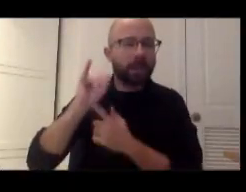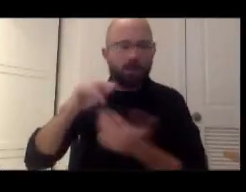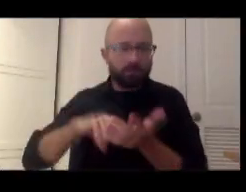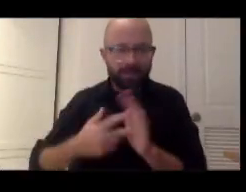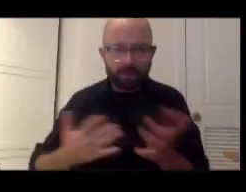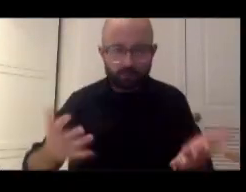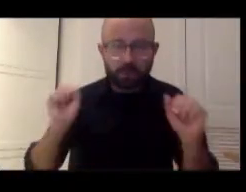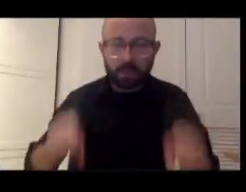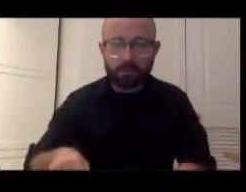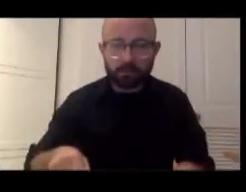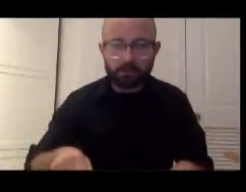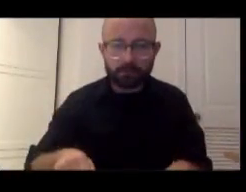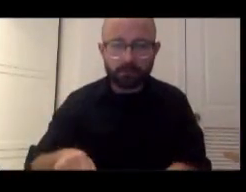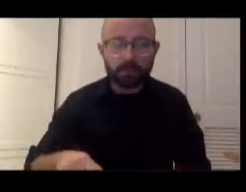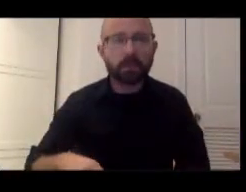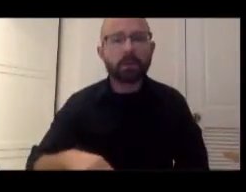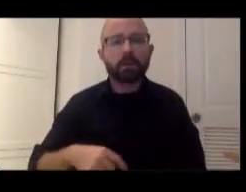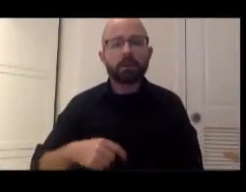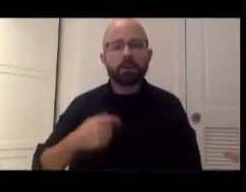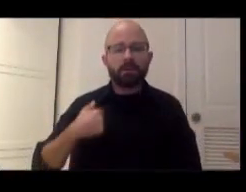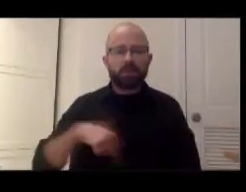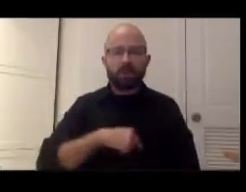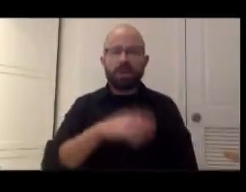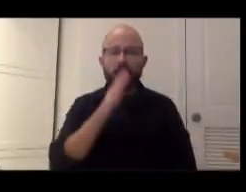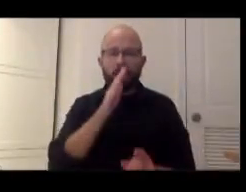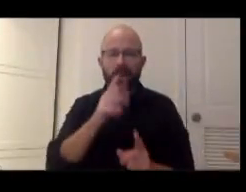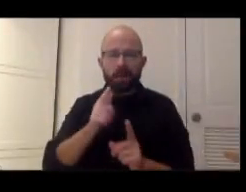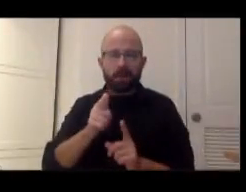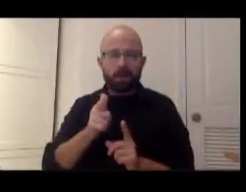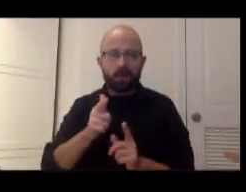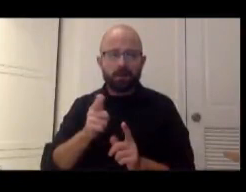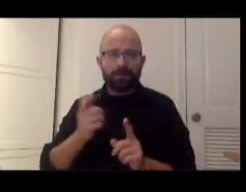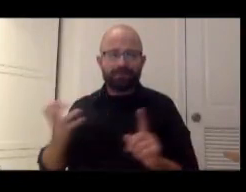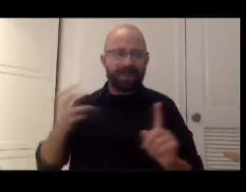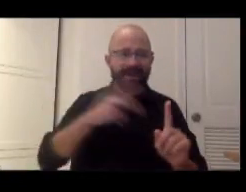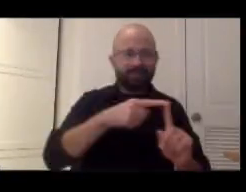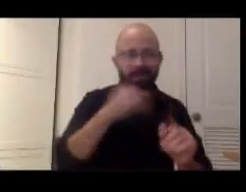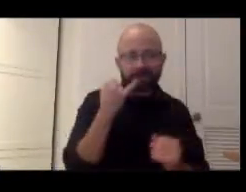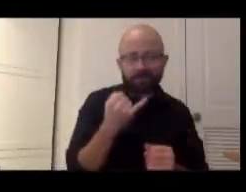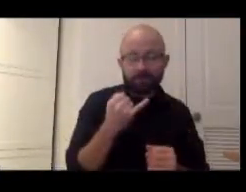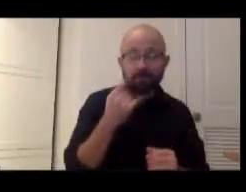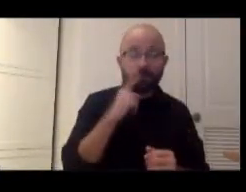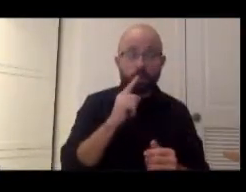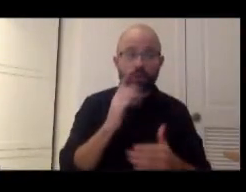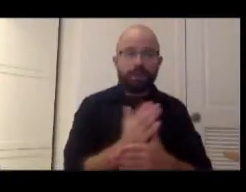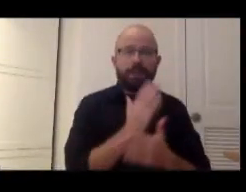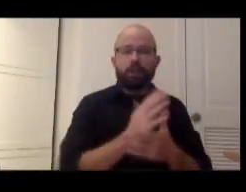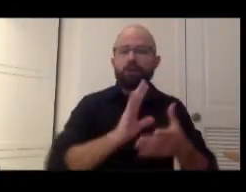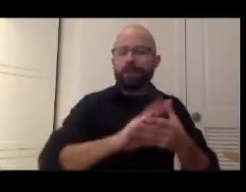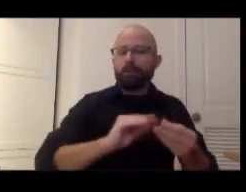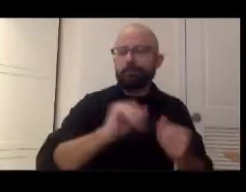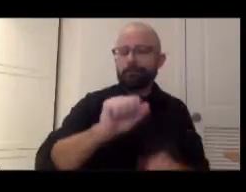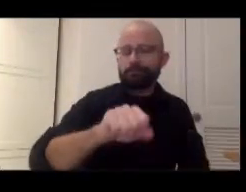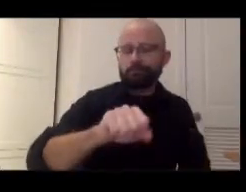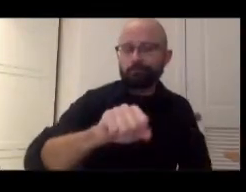Yeah, we're going to come back to come back around on this idea of a shared narrative, but first